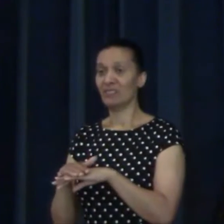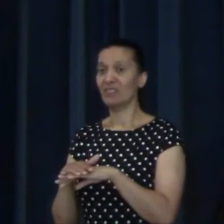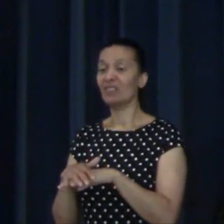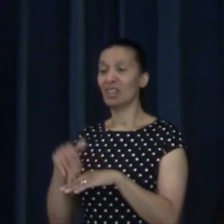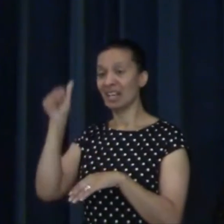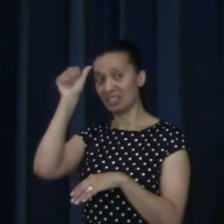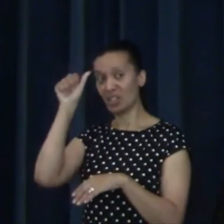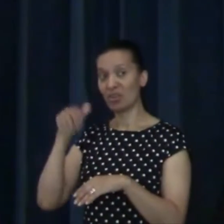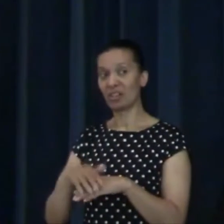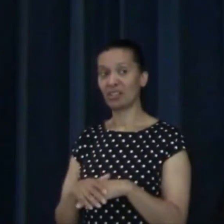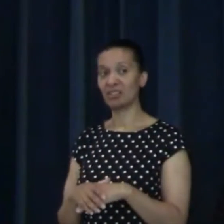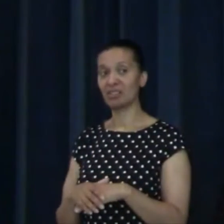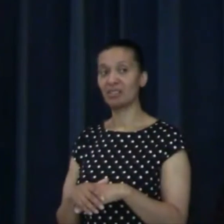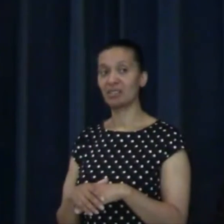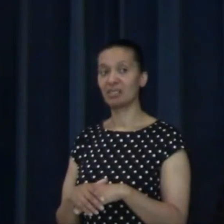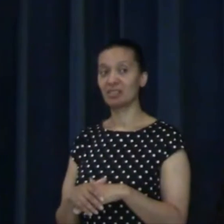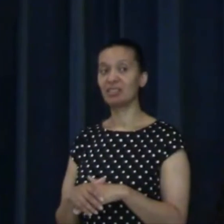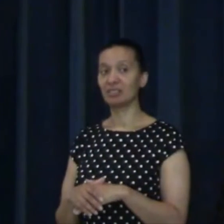She's not nodding.